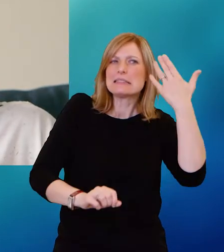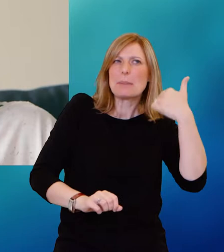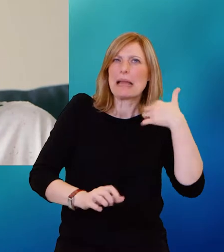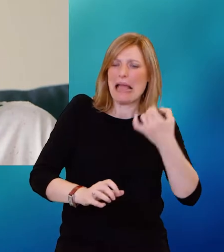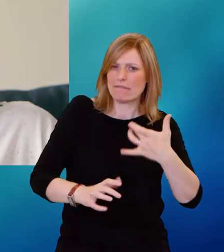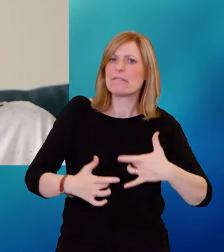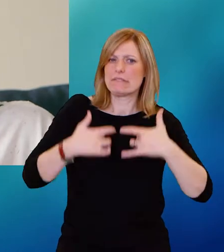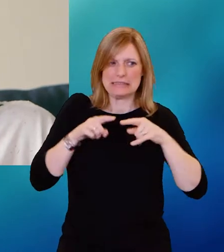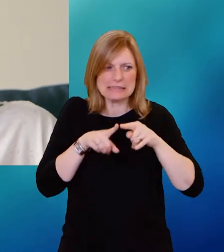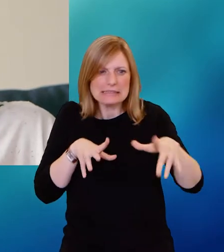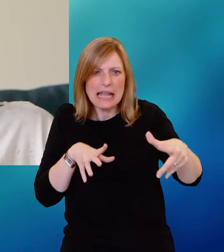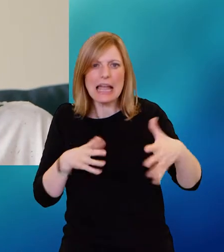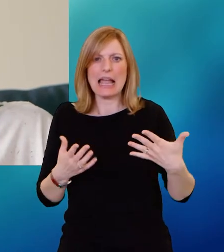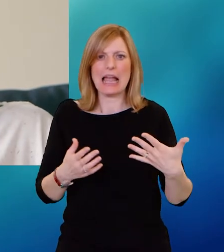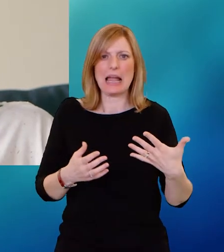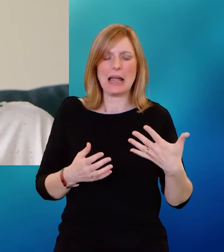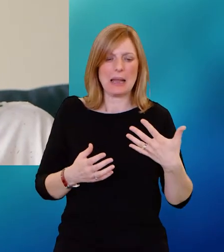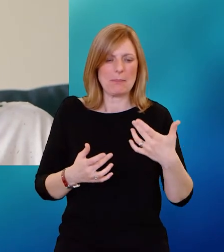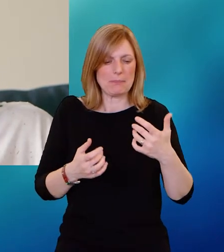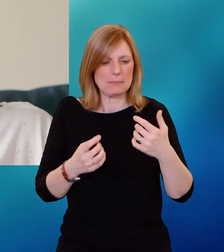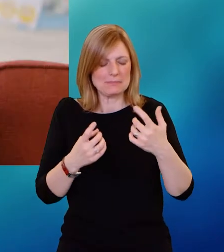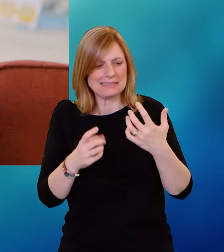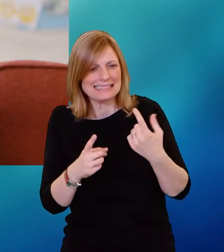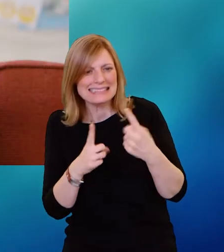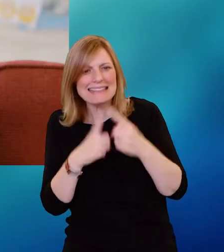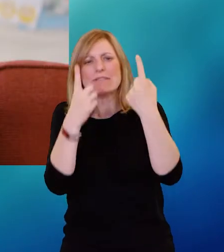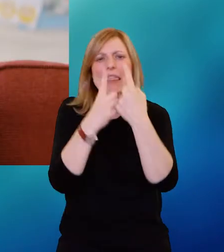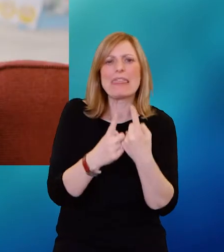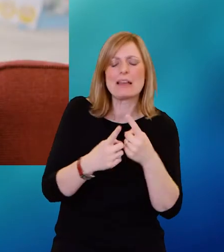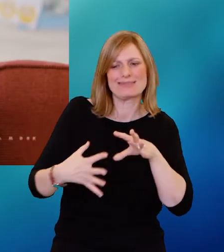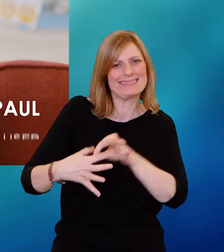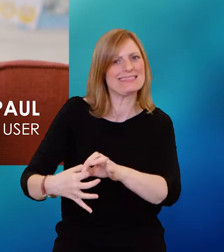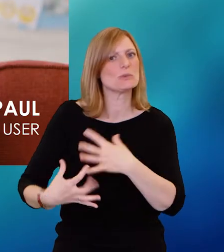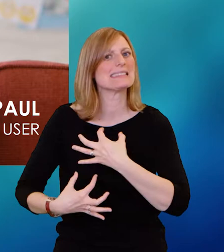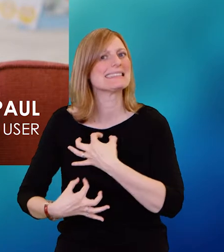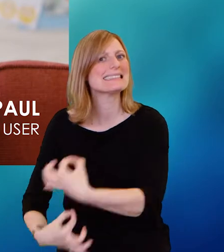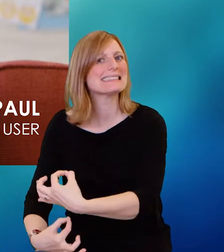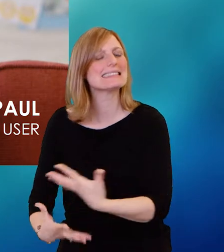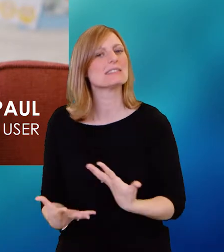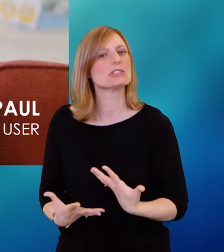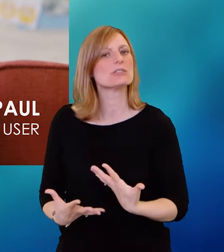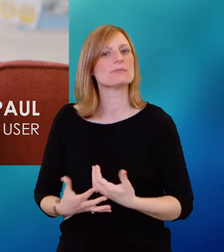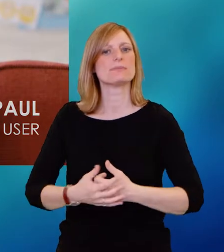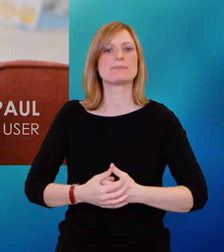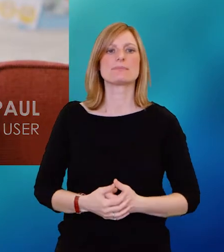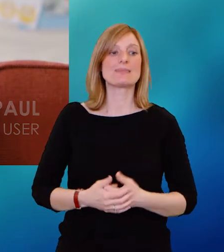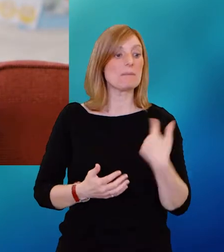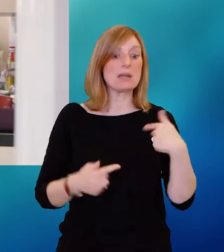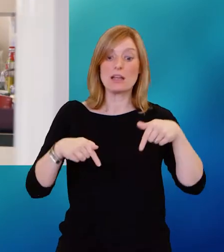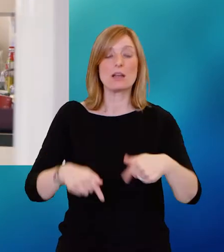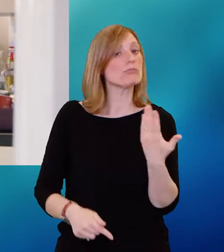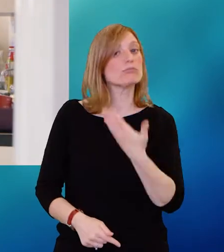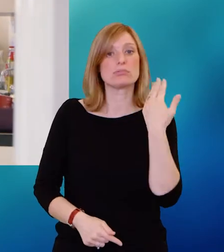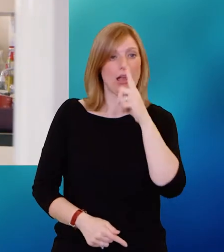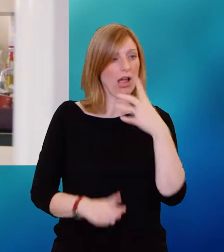to the things that you have to do, you know, in addiction. Without this place actually being here, I don't know if I'd been able to achieve what I've achieved.